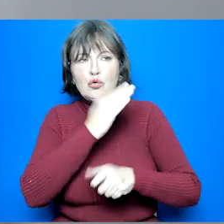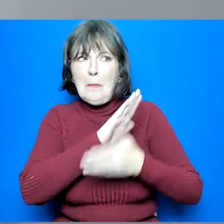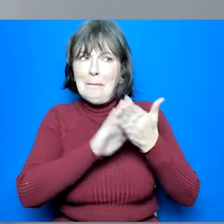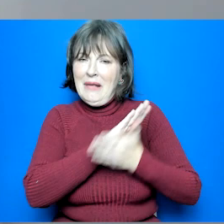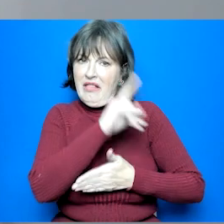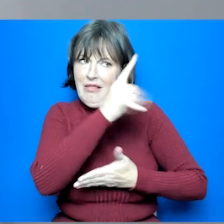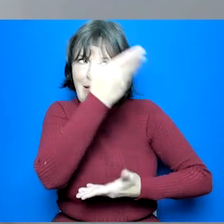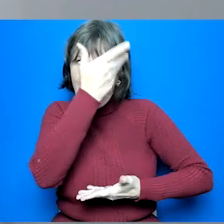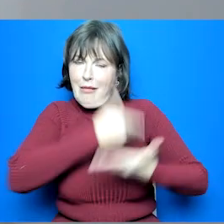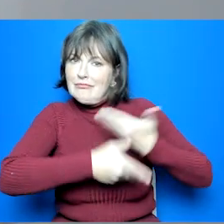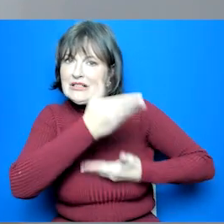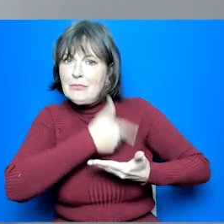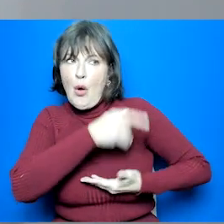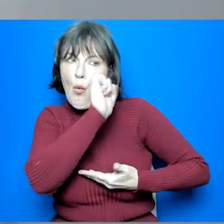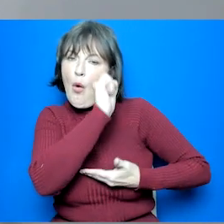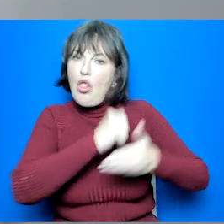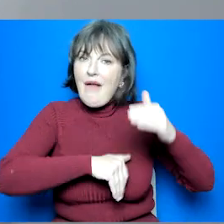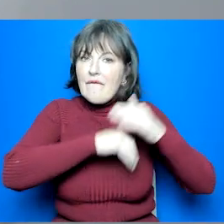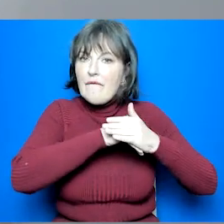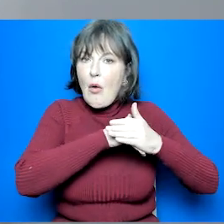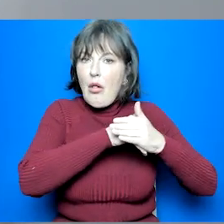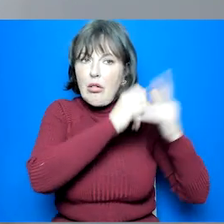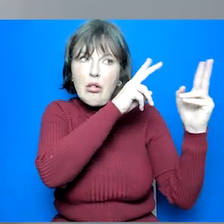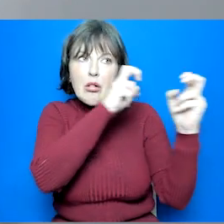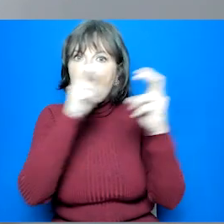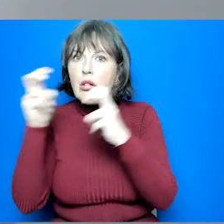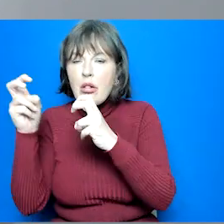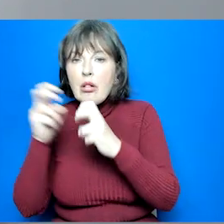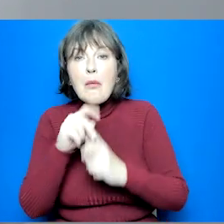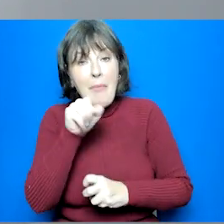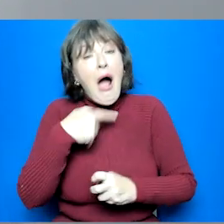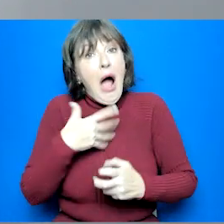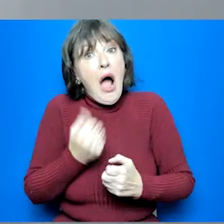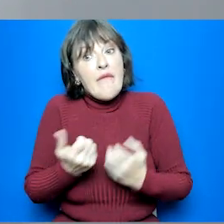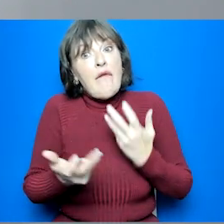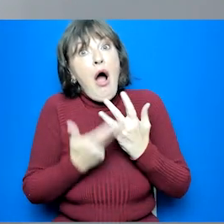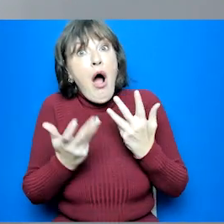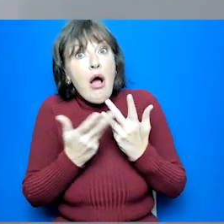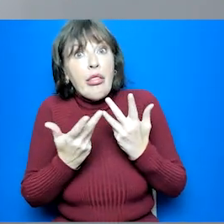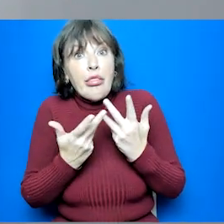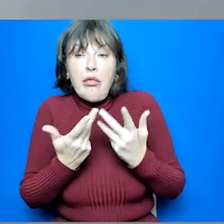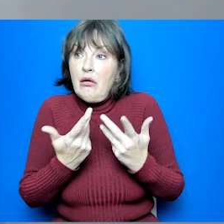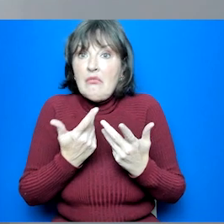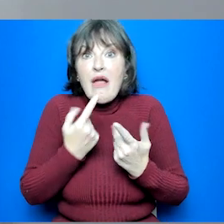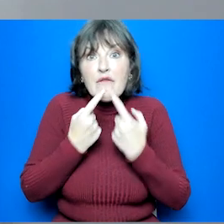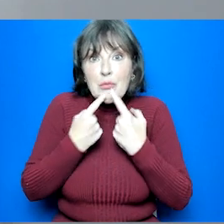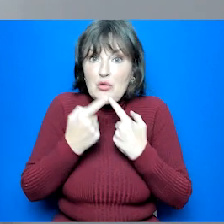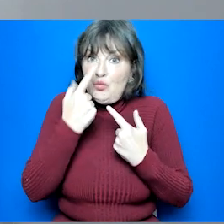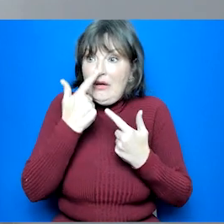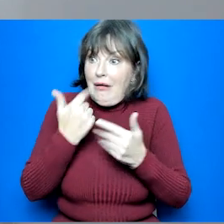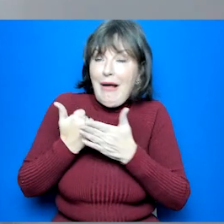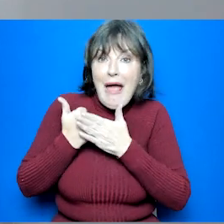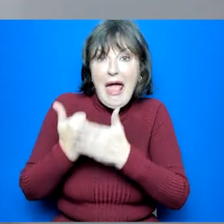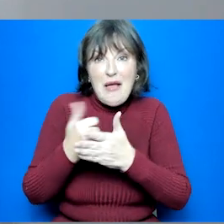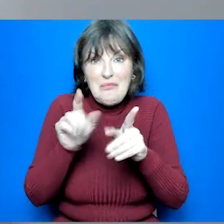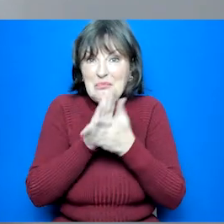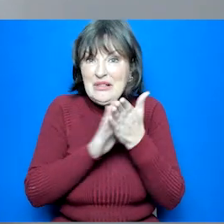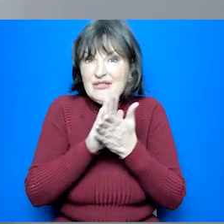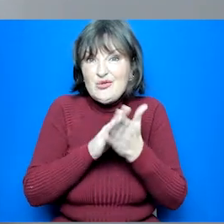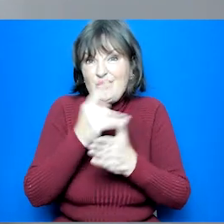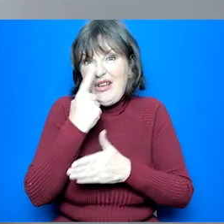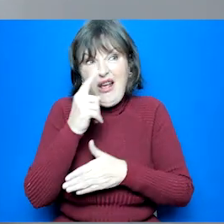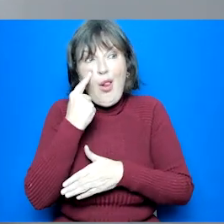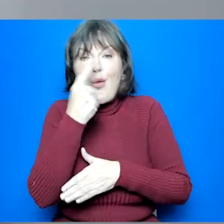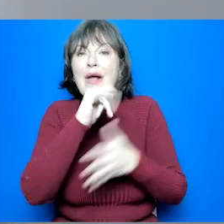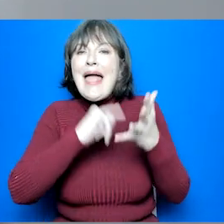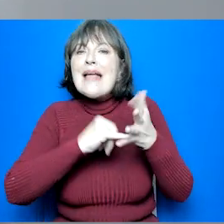find out the full course content details however there are some resources that we can point you in the right direction of to find out some more information and so you can also